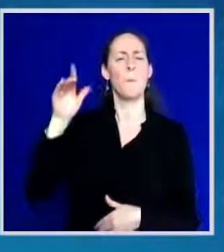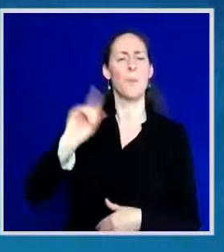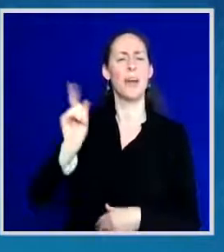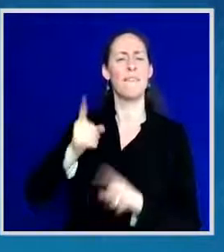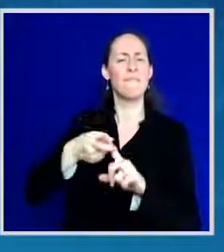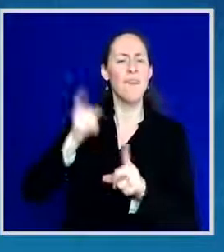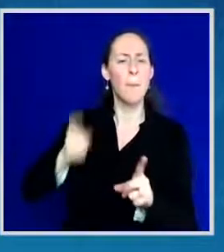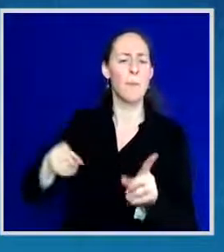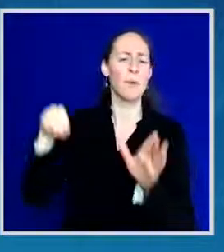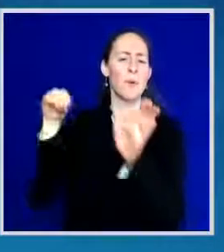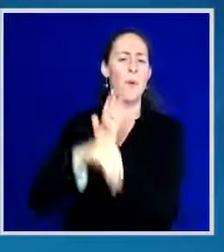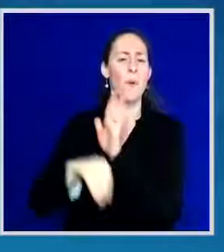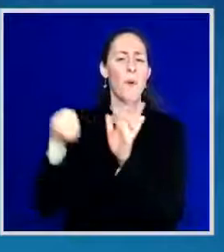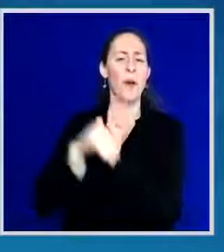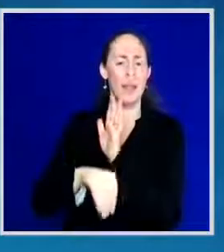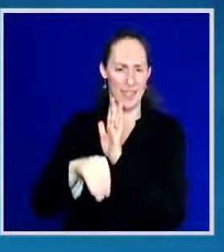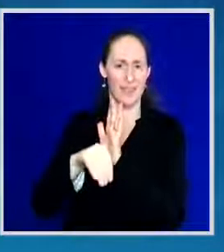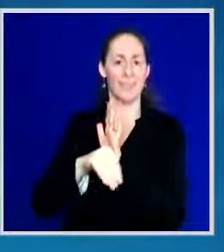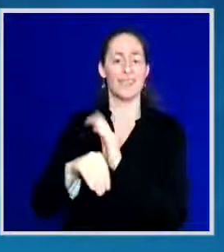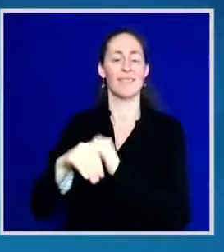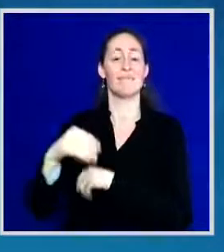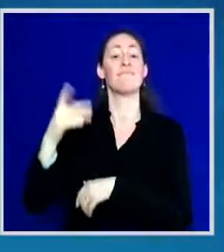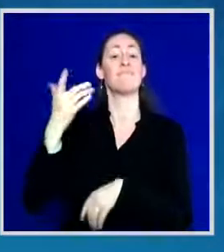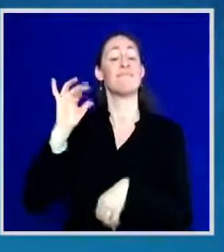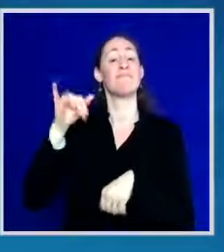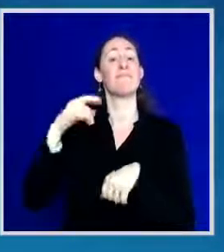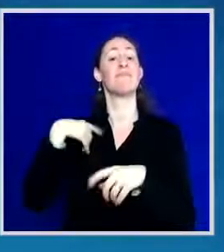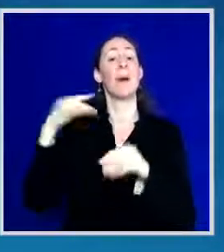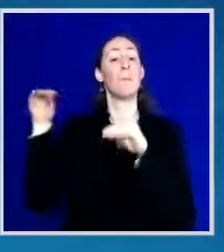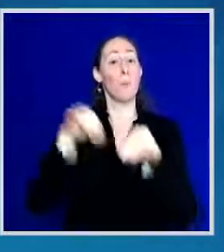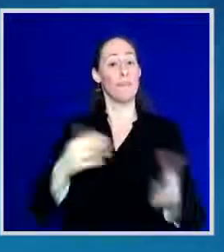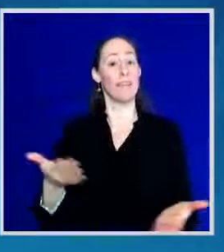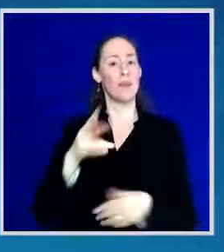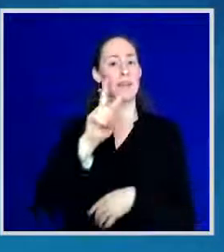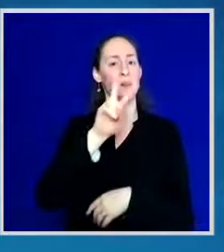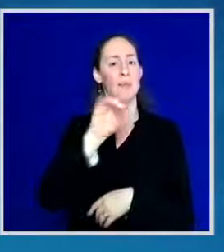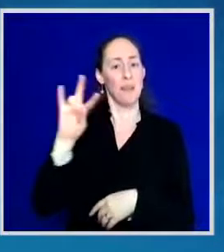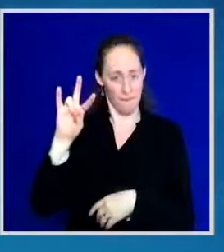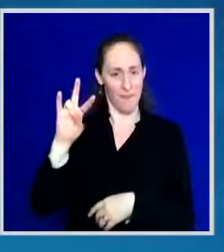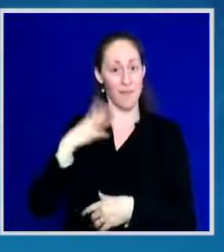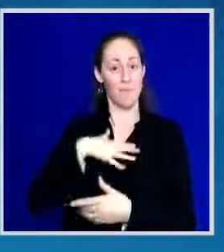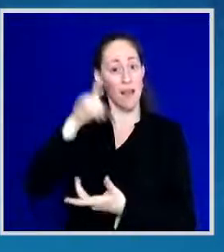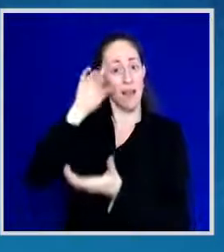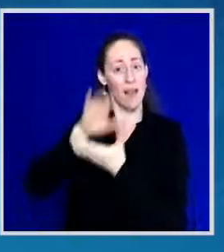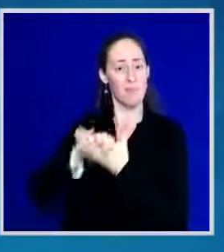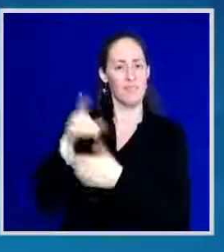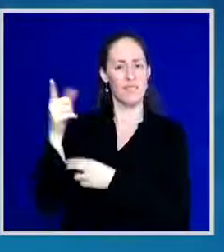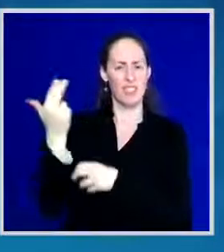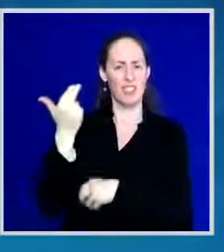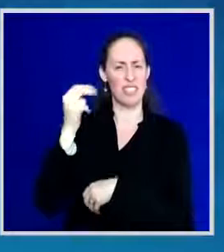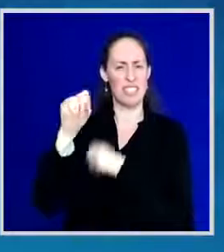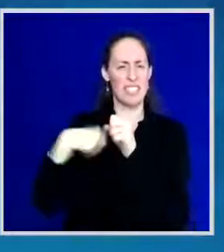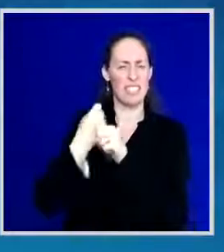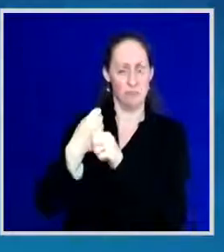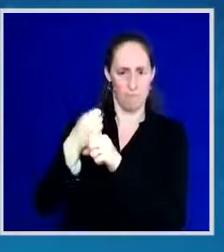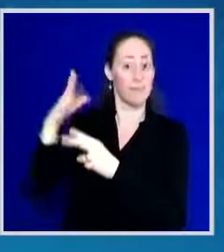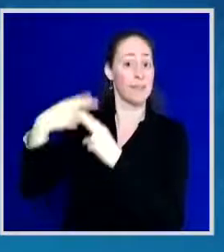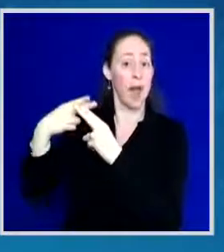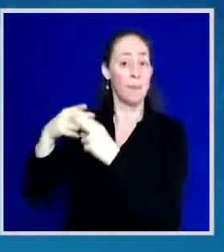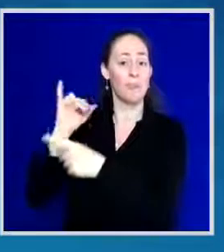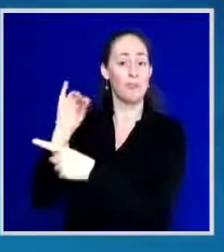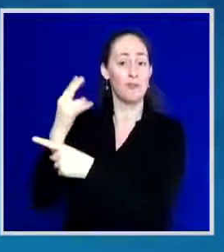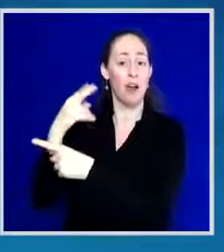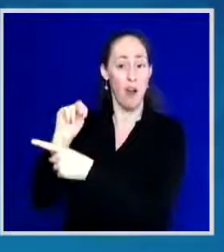in 2007 with my husband of 13 years now, John Wesby. We are raising our three brilliant children,